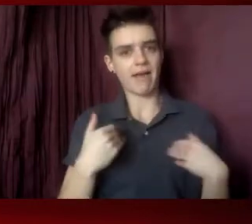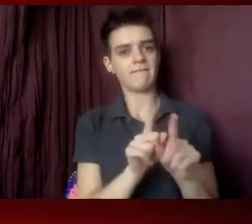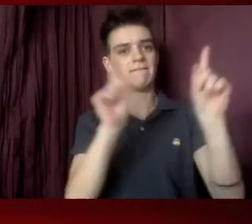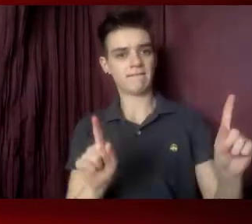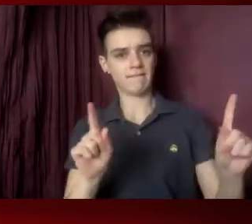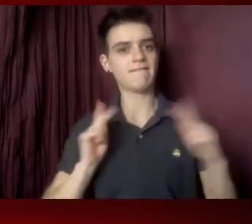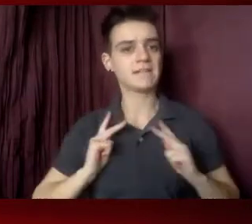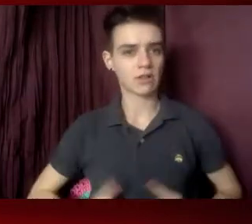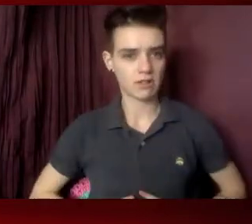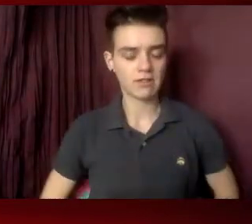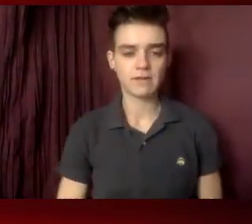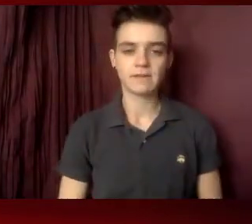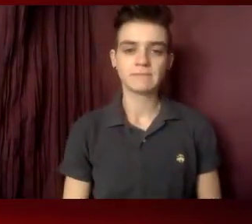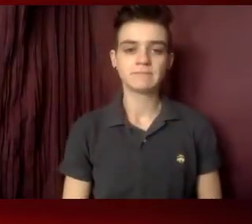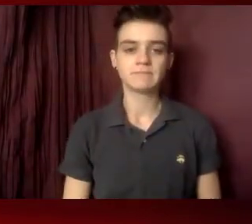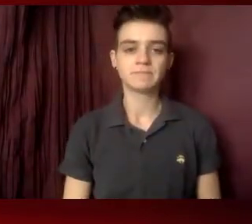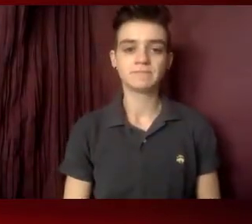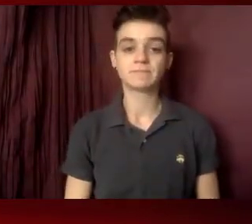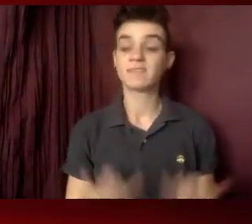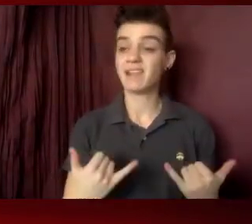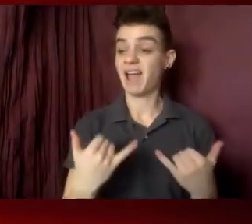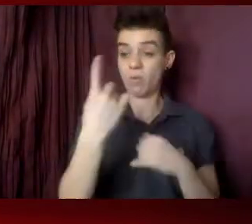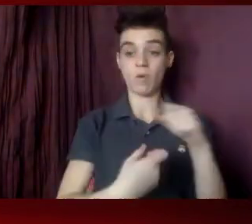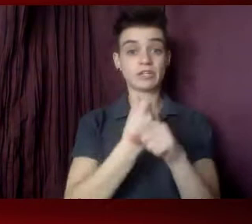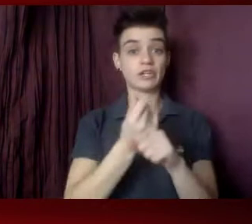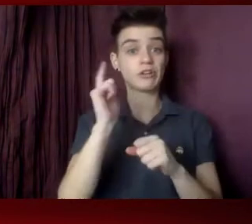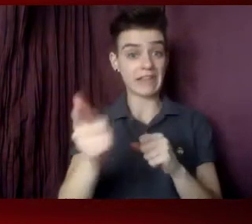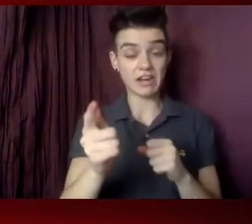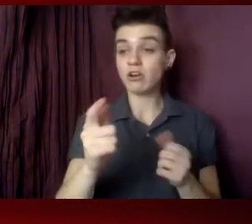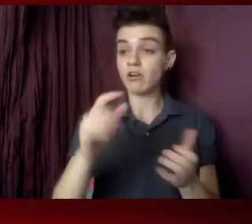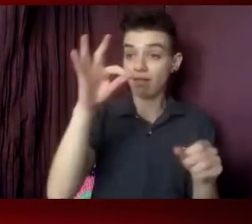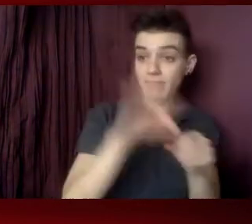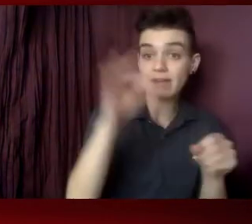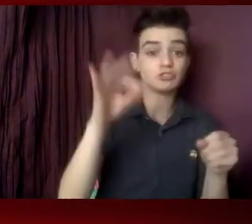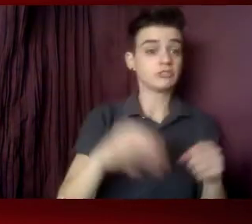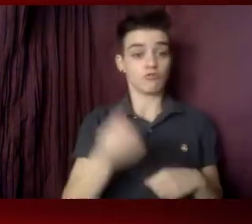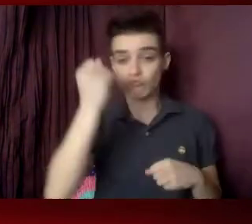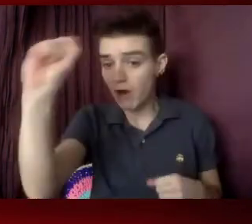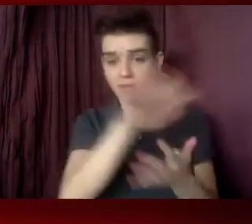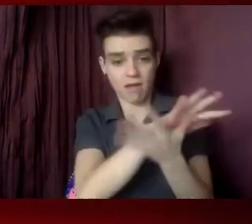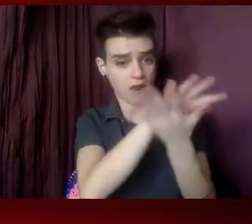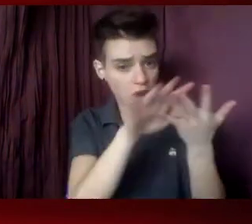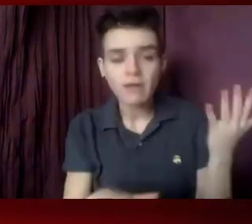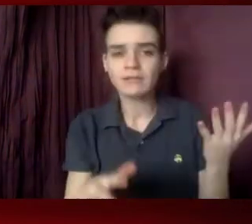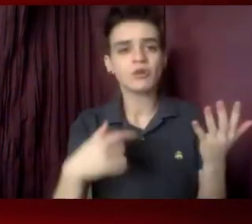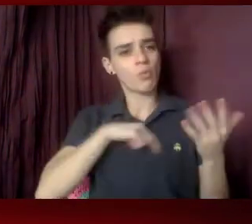A year later, an election later, a riot later, we return to gather together.